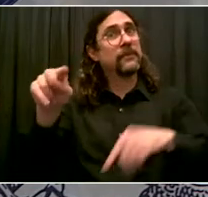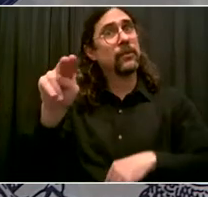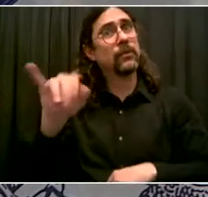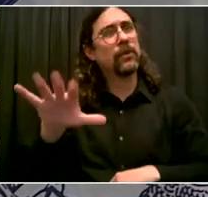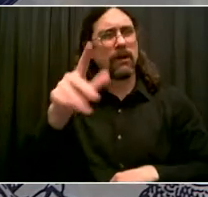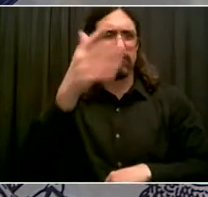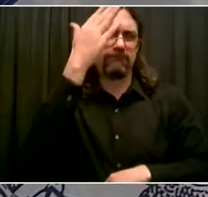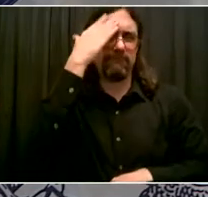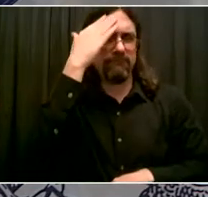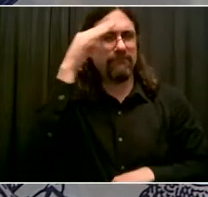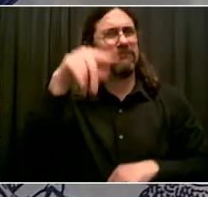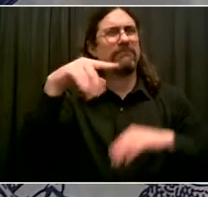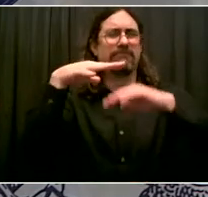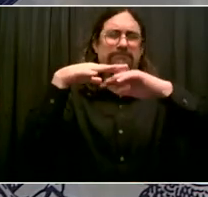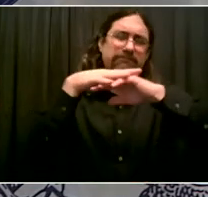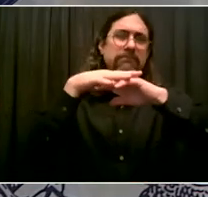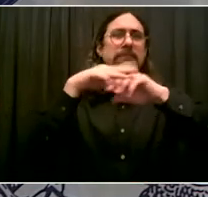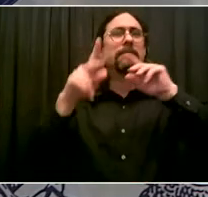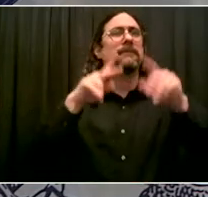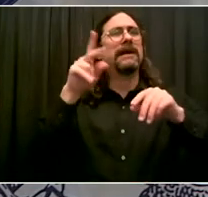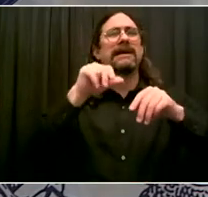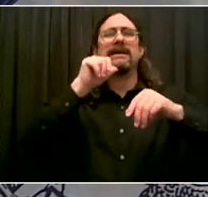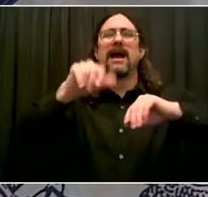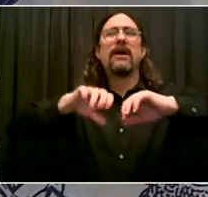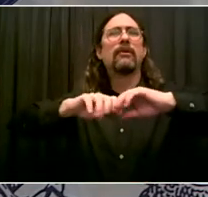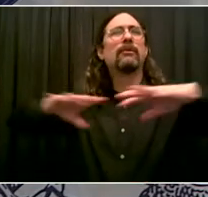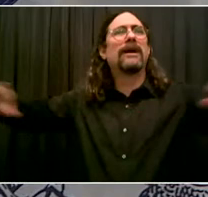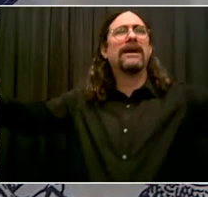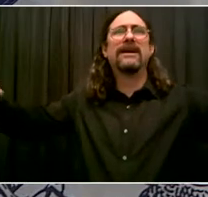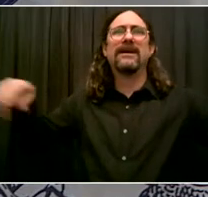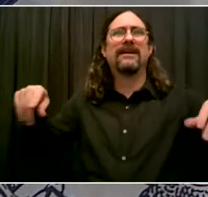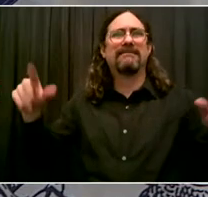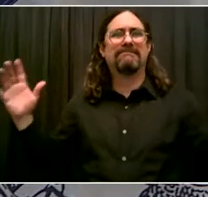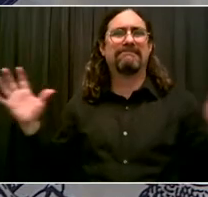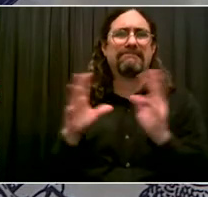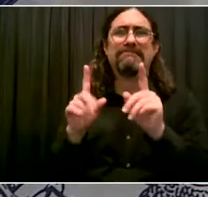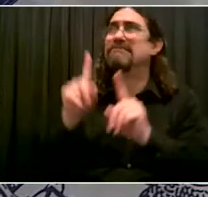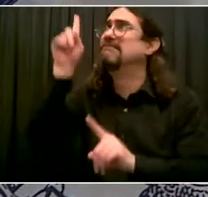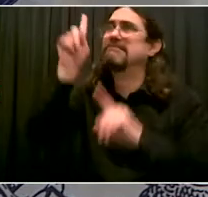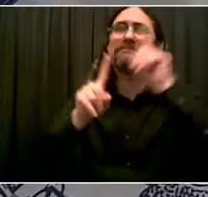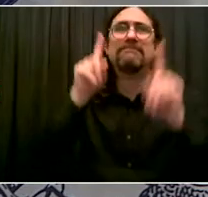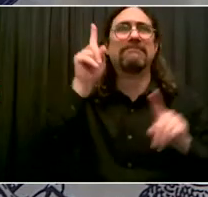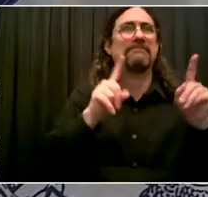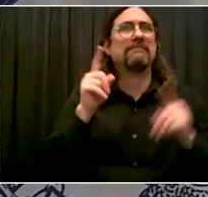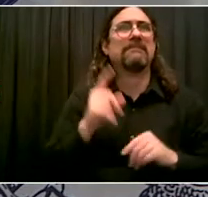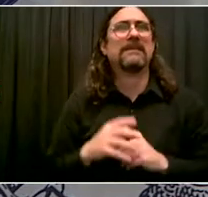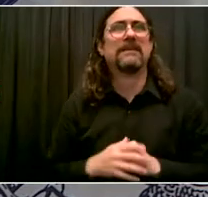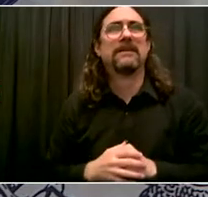There's reasons why this place is a tougher environment than a lot of other parts in the country.